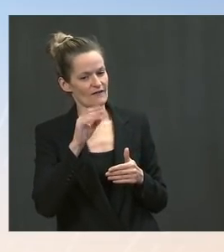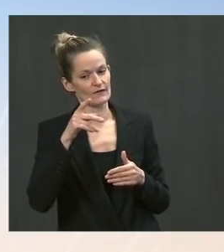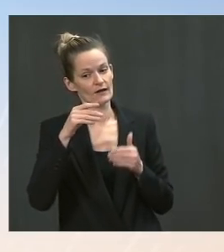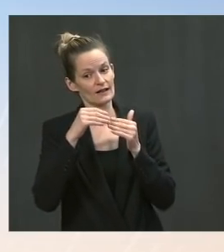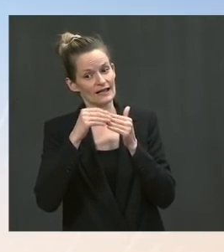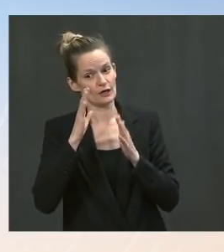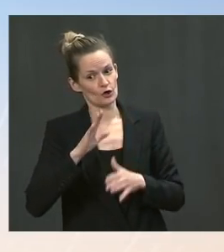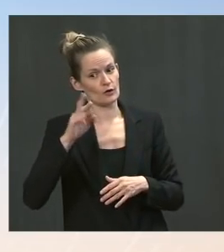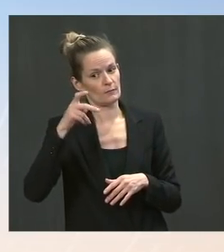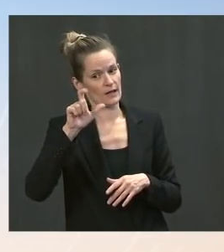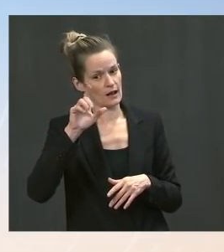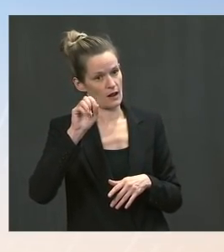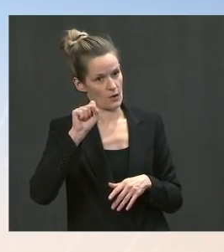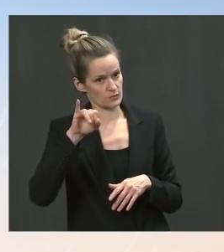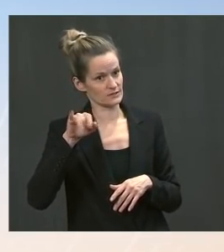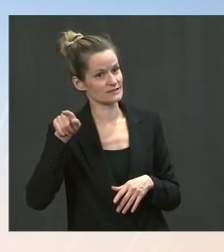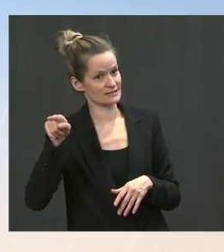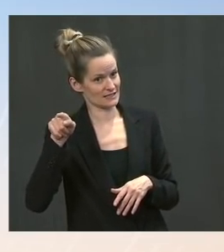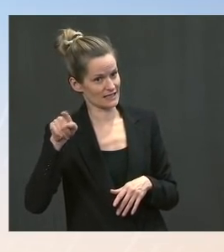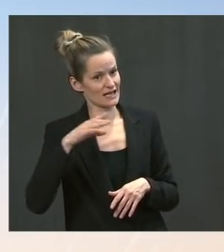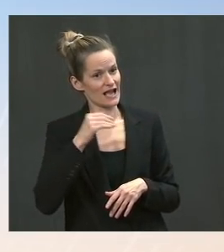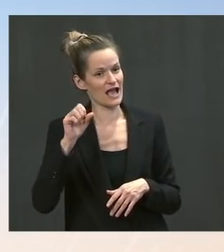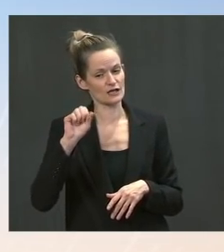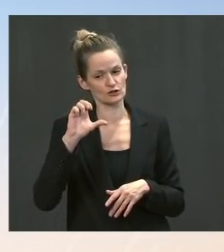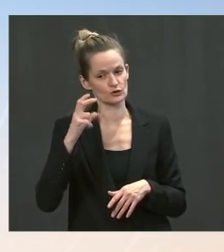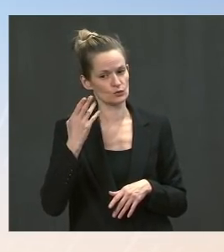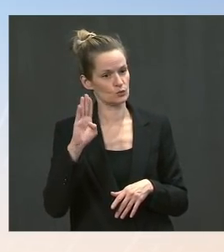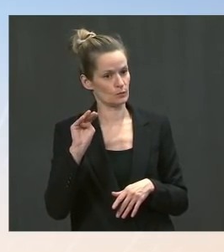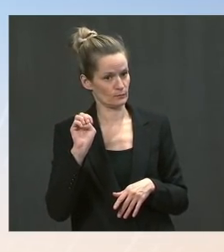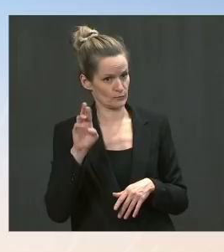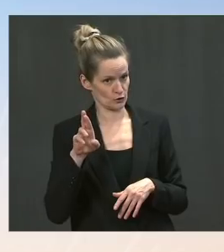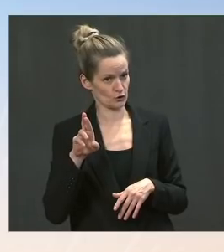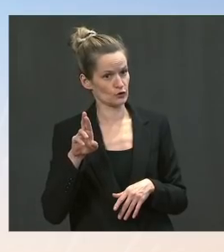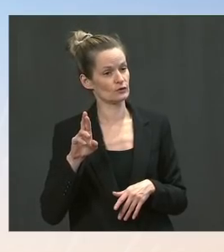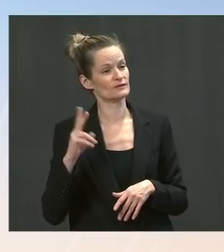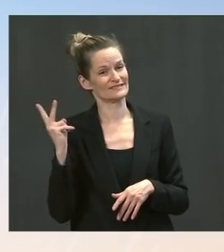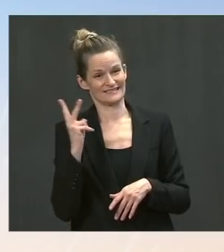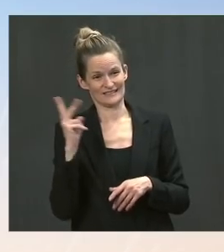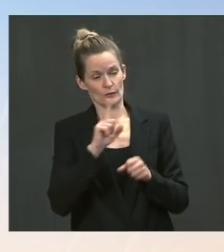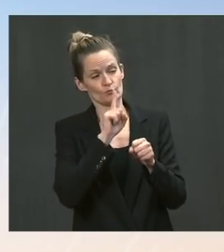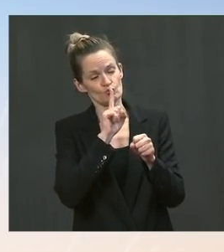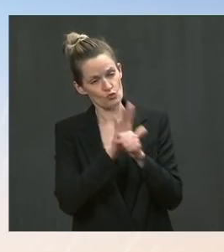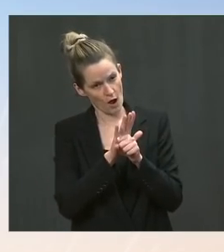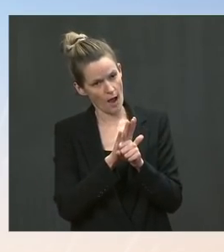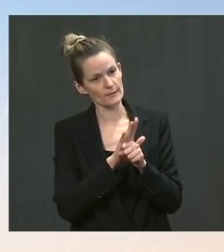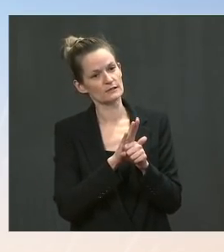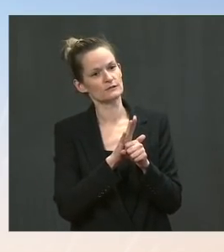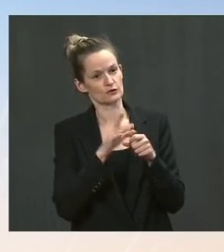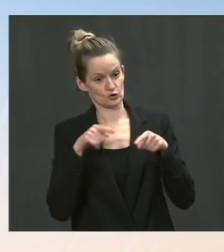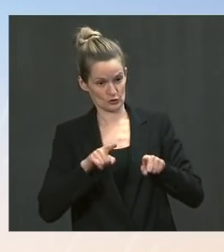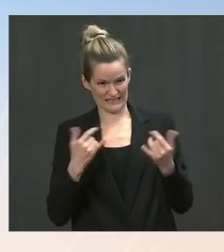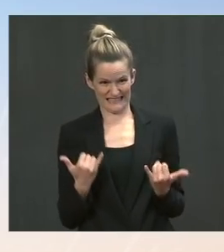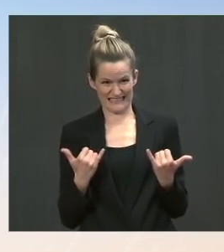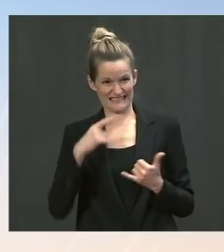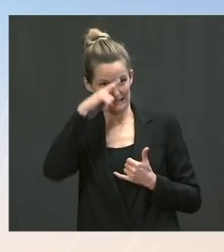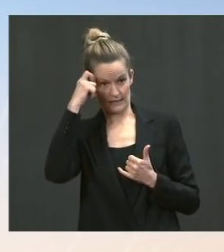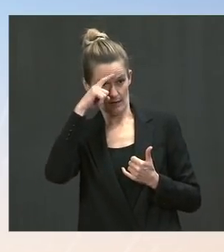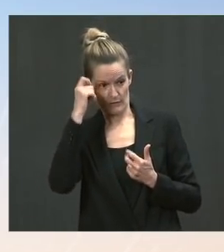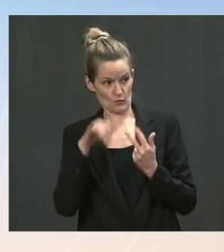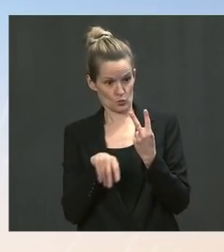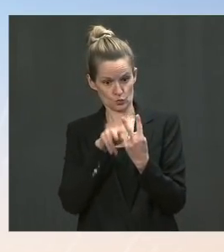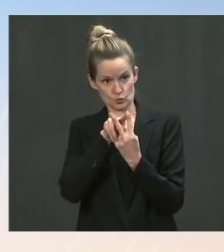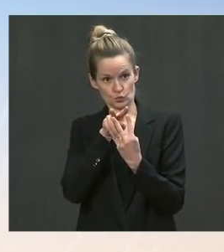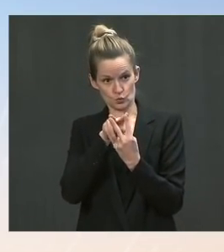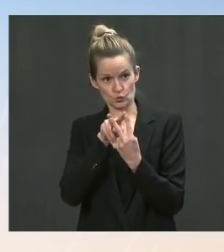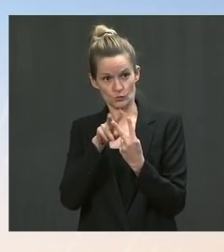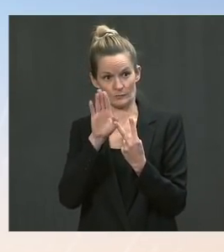Leader Schumer deliver on exactly what he promised to do, which was to move these forward during the summer session and the President intends to sign each